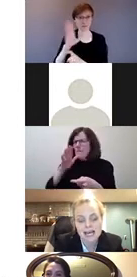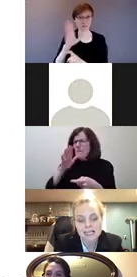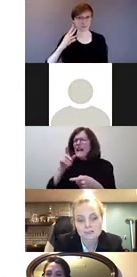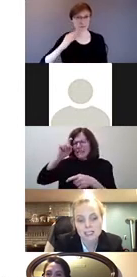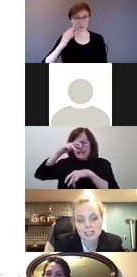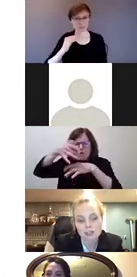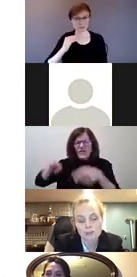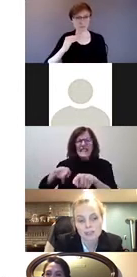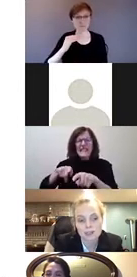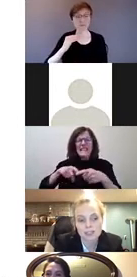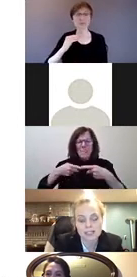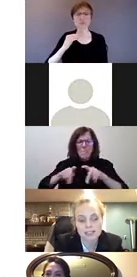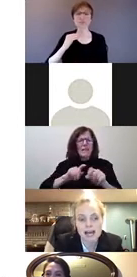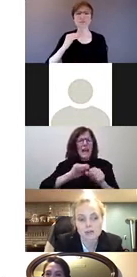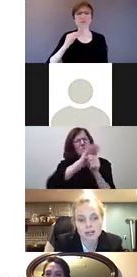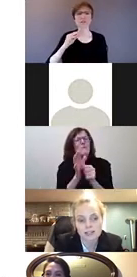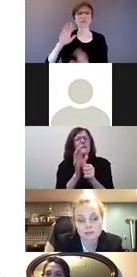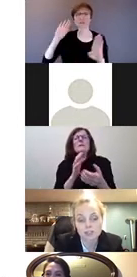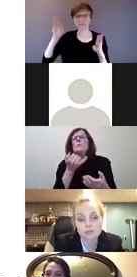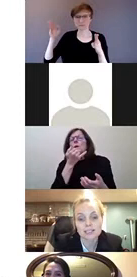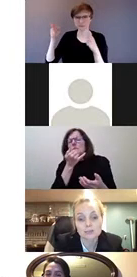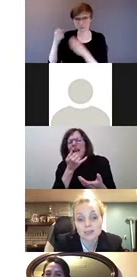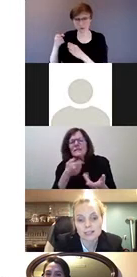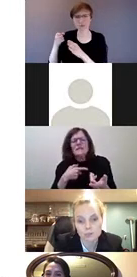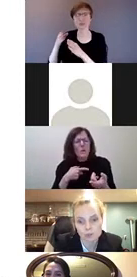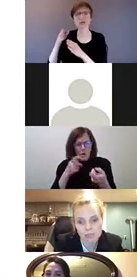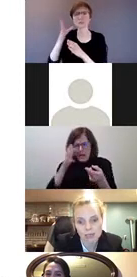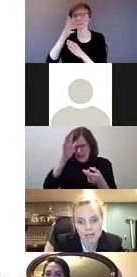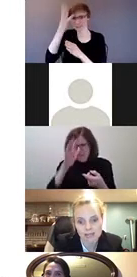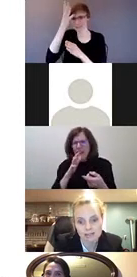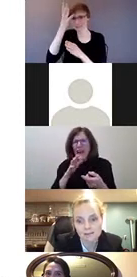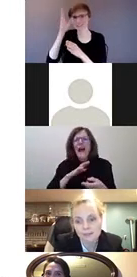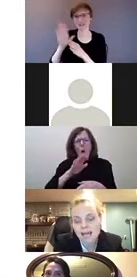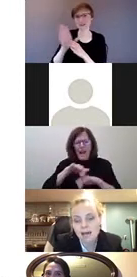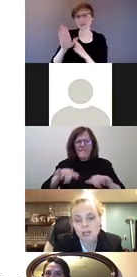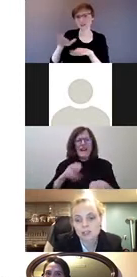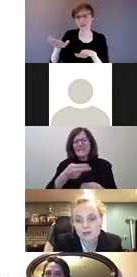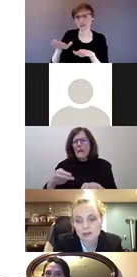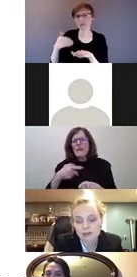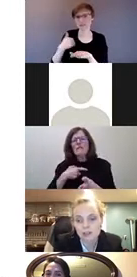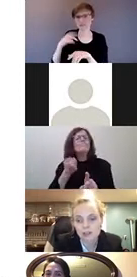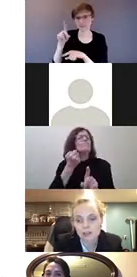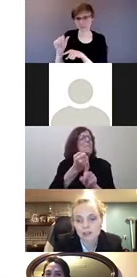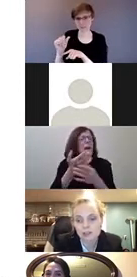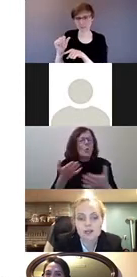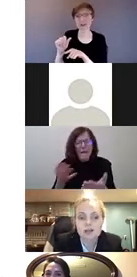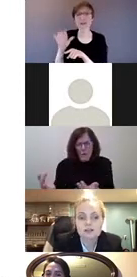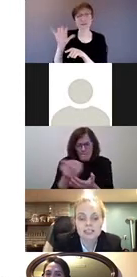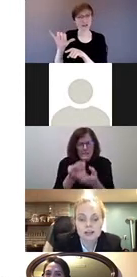And in particular, we were interested in how parents of children with disabilities were being impacted. And we also have other